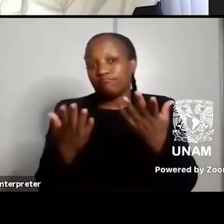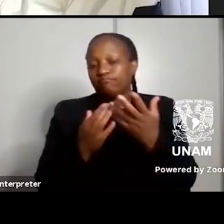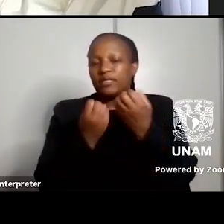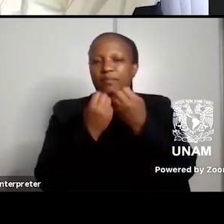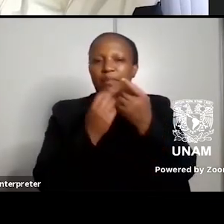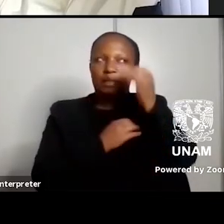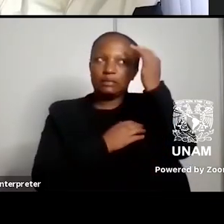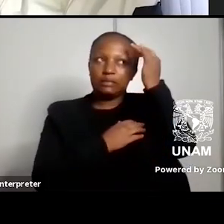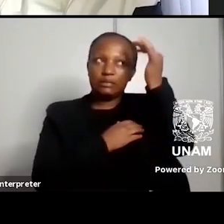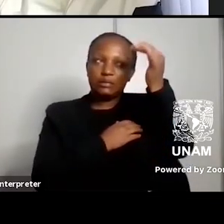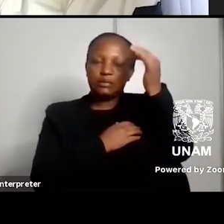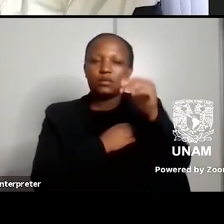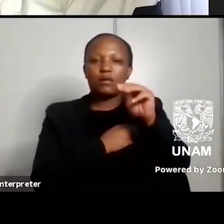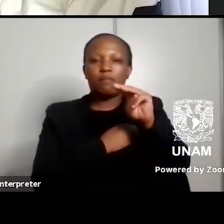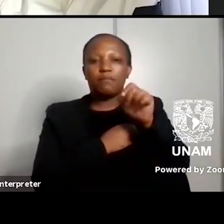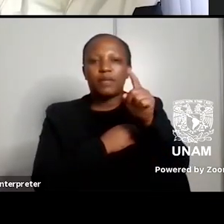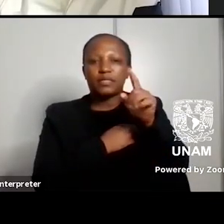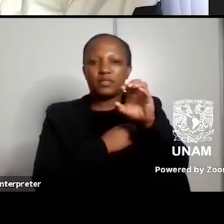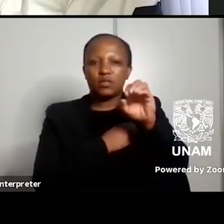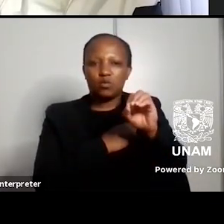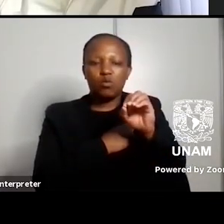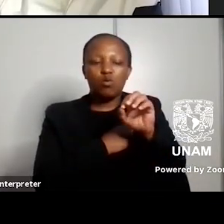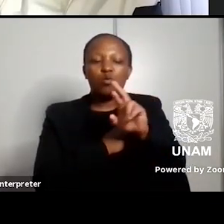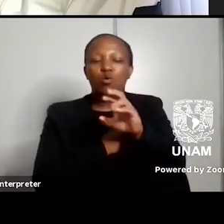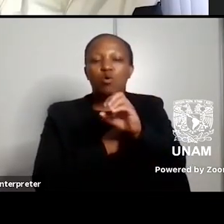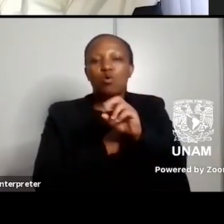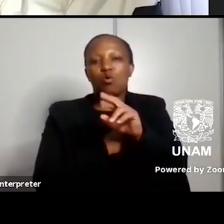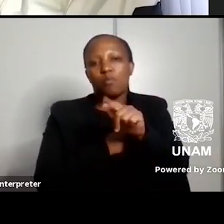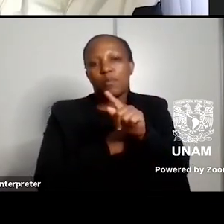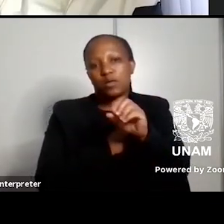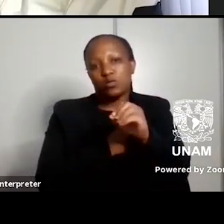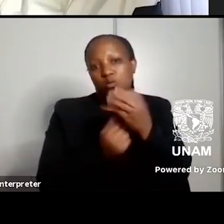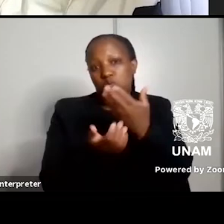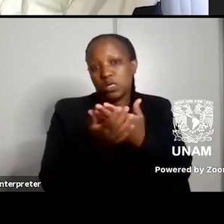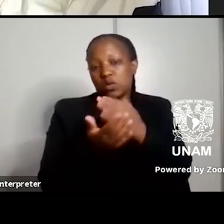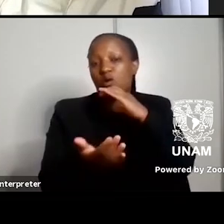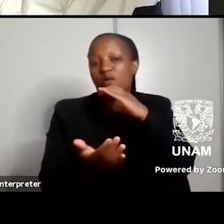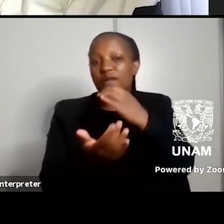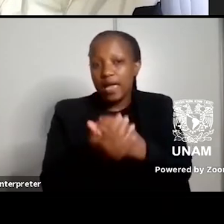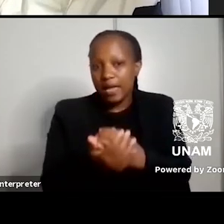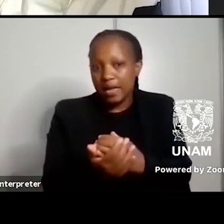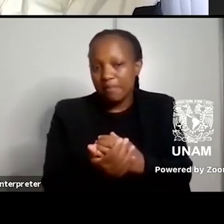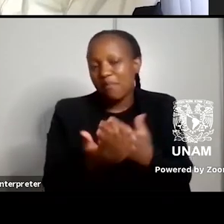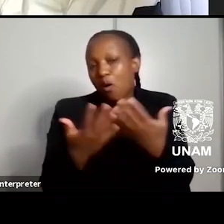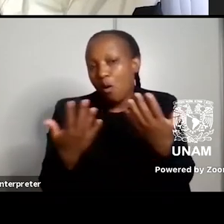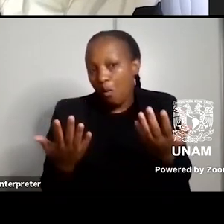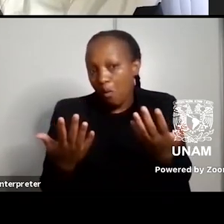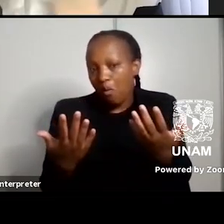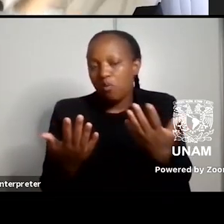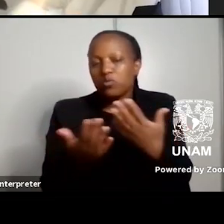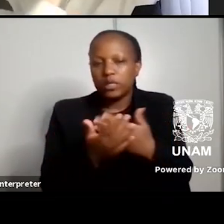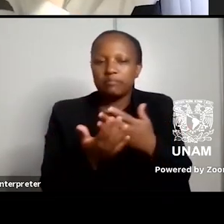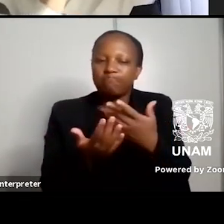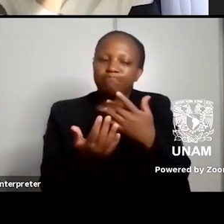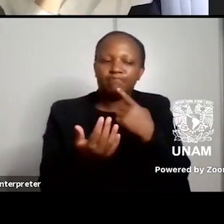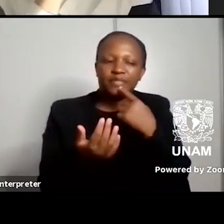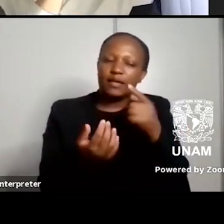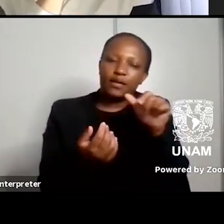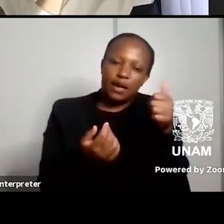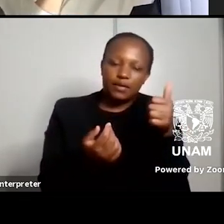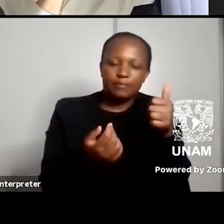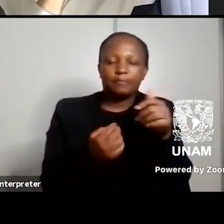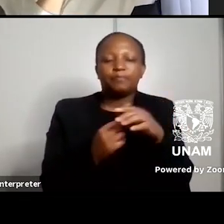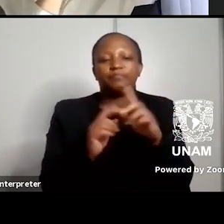Mexico Roberto you can you can confirm or or other or otherwise um is that